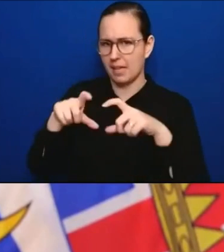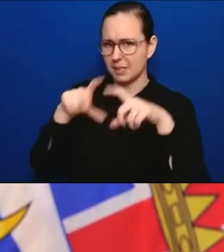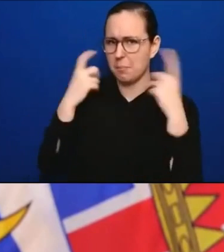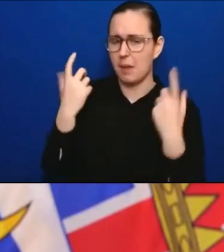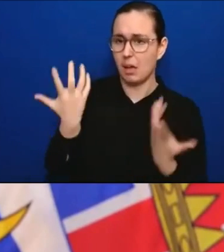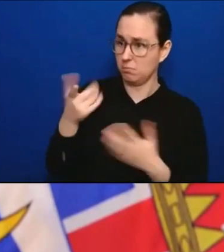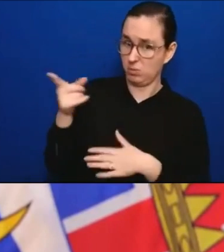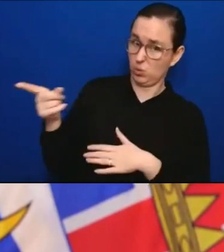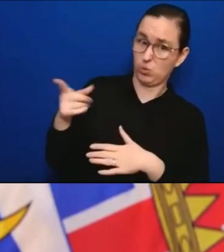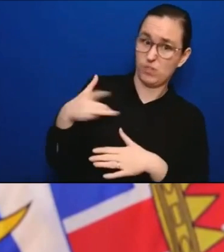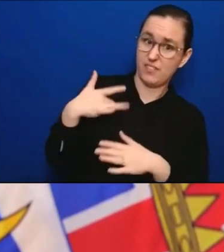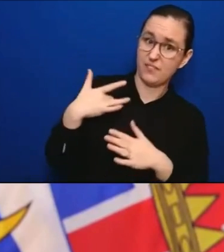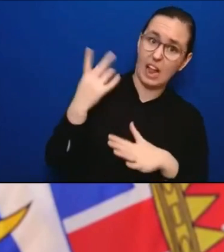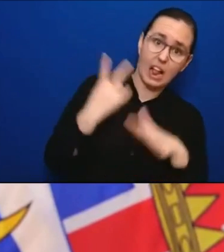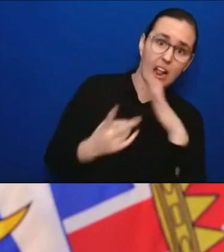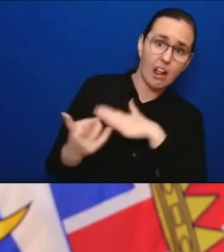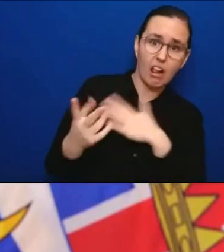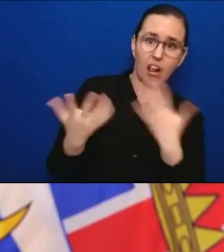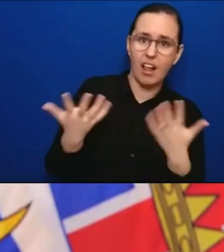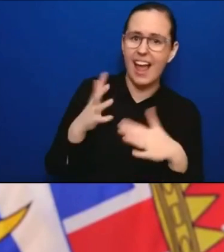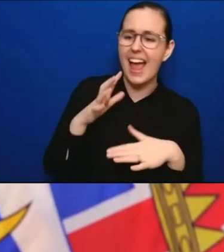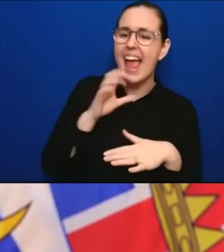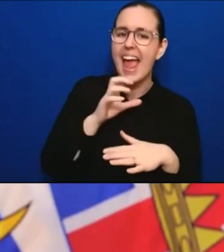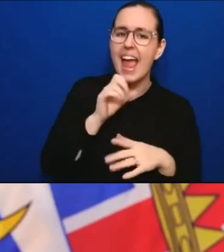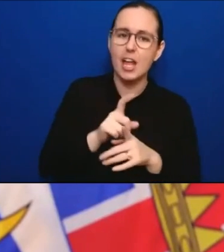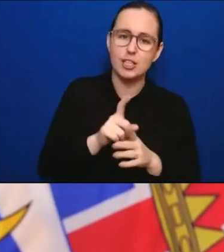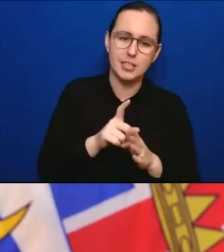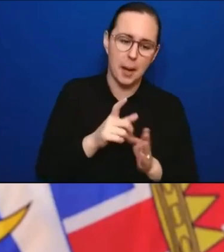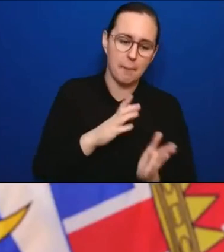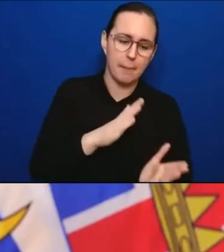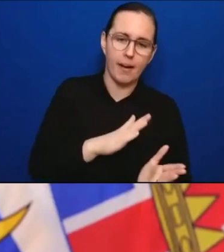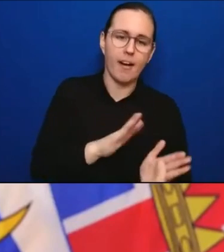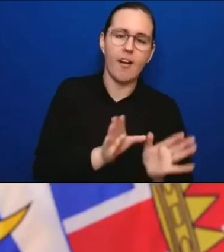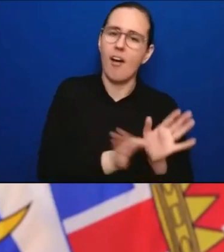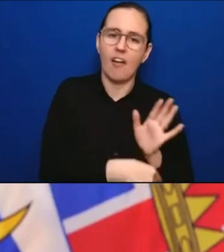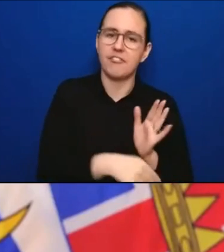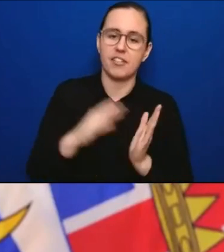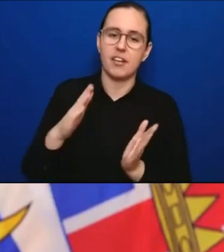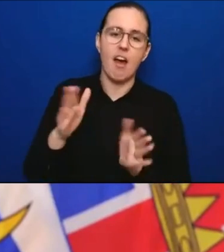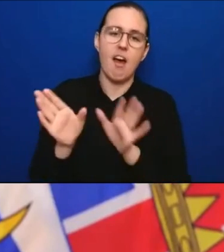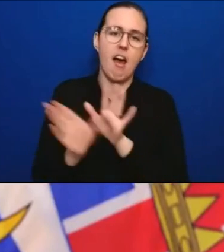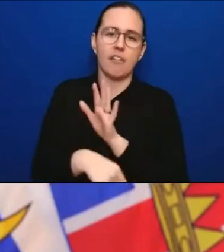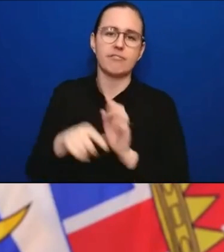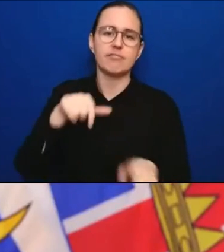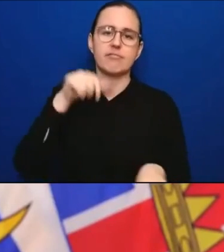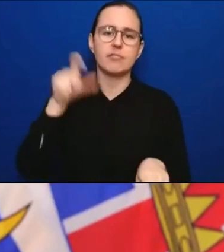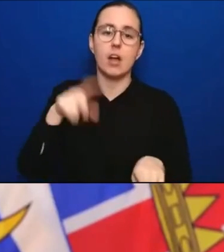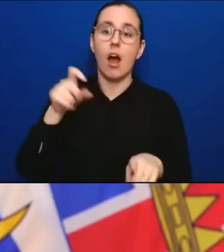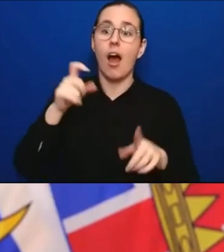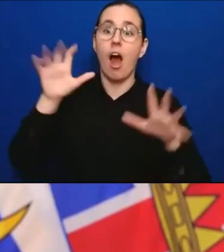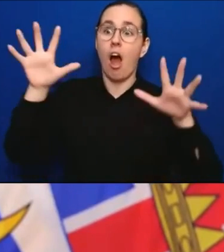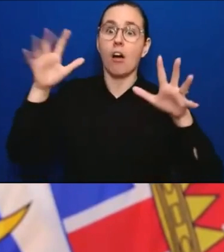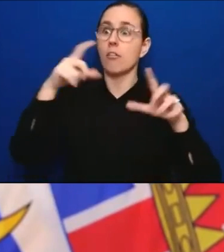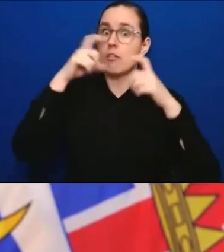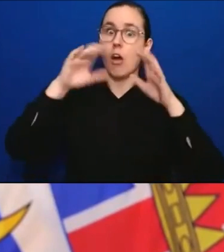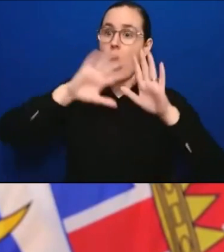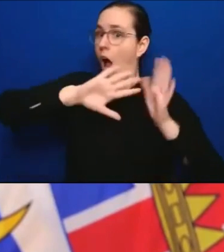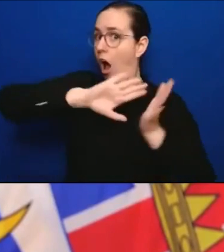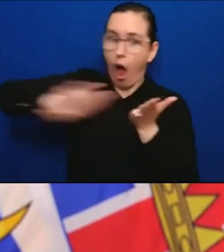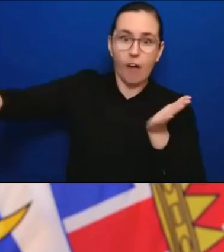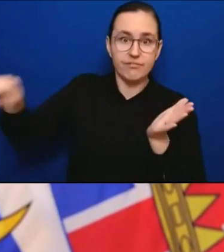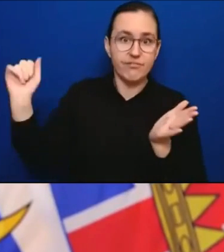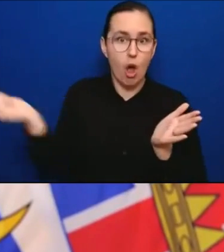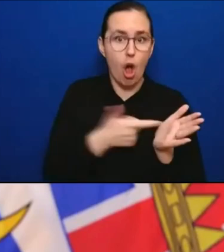requirements being lifted? Or do you envision it being all at once? And just also for the Premier, you're aware, of course, of the ongoing